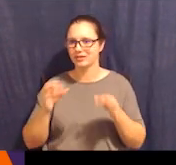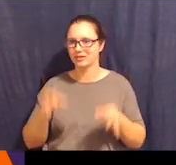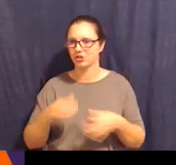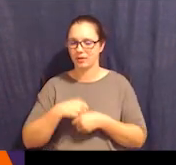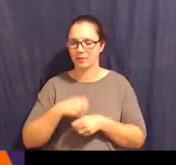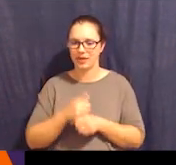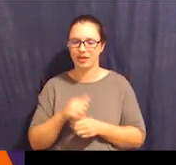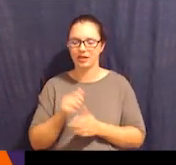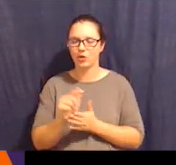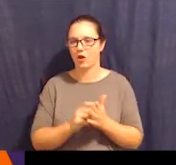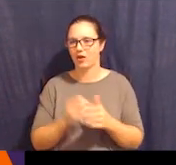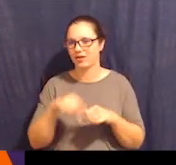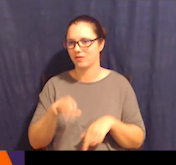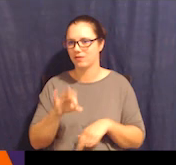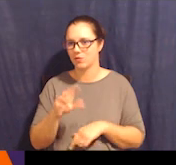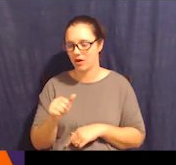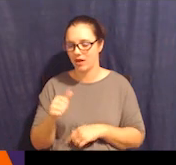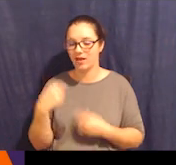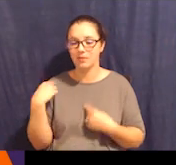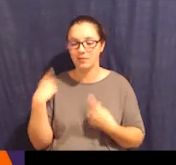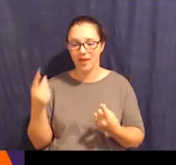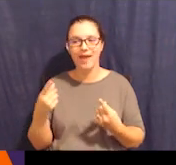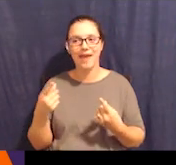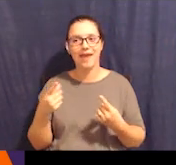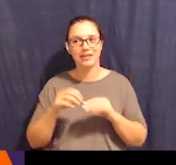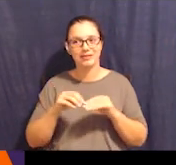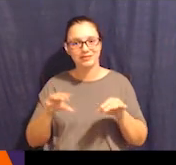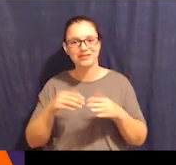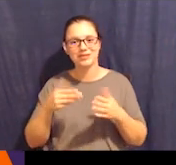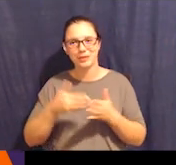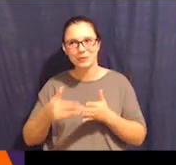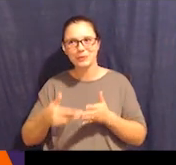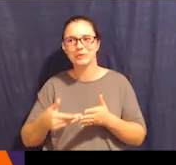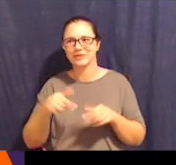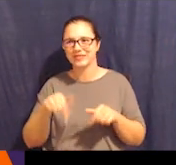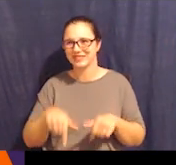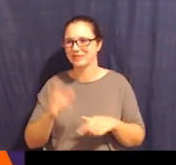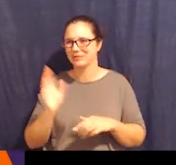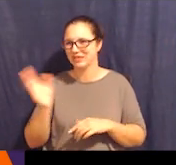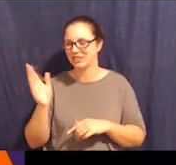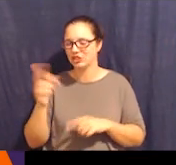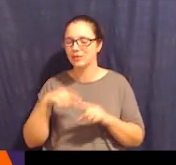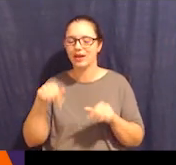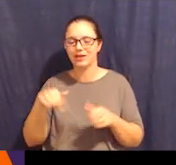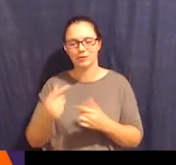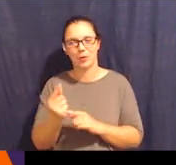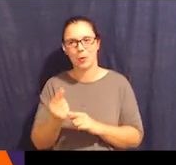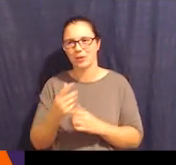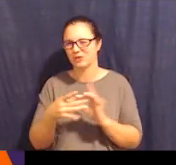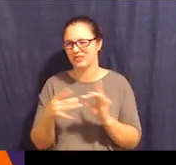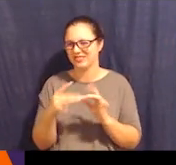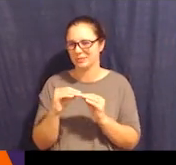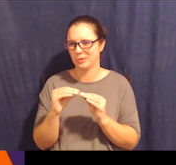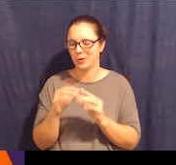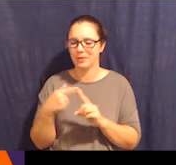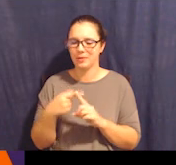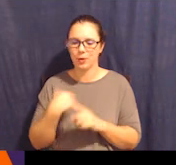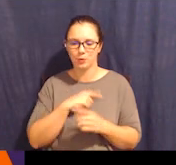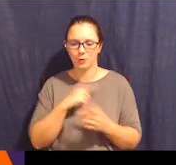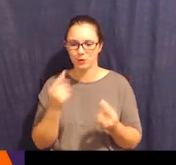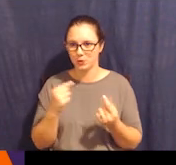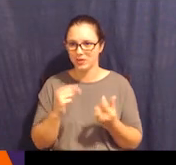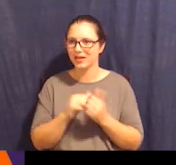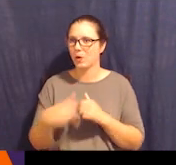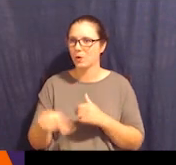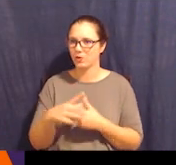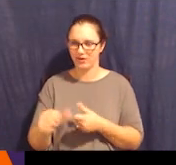throughout the presentation, but this is the moment to tell you a little bit more about what we're doing and how you can join us. So the picture that we have up here